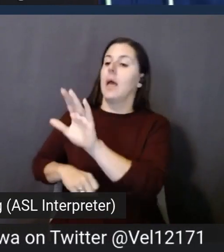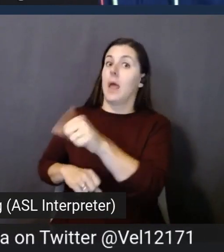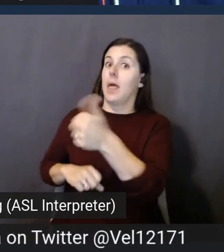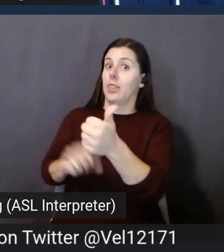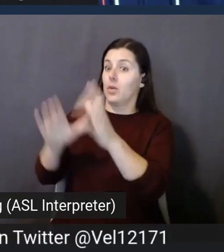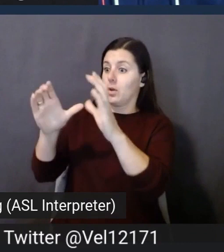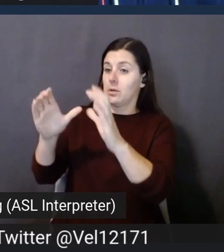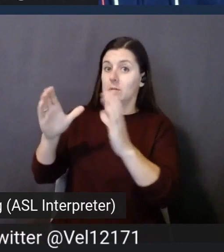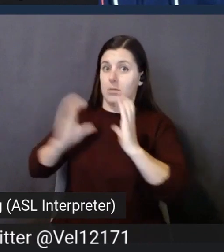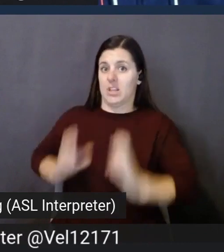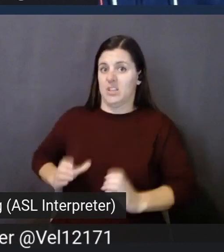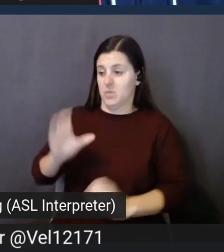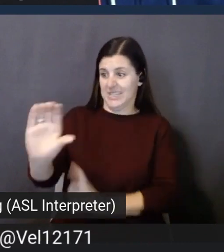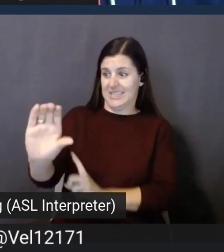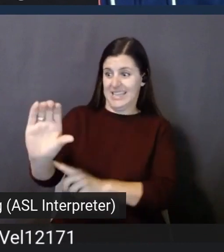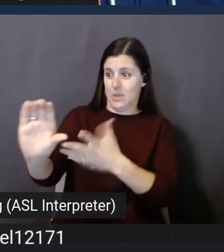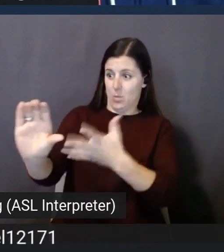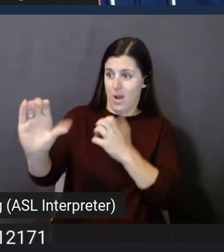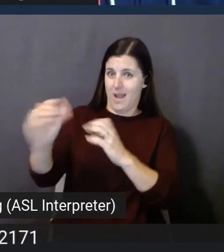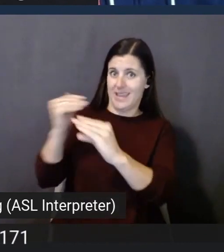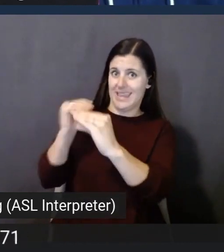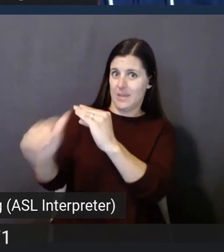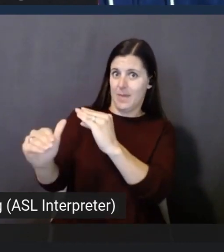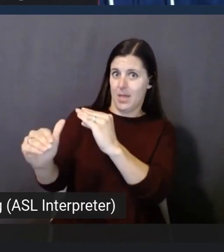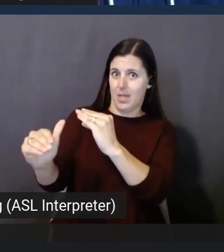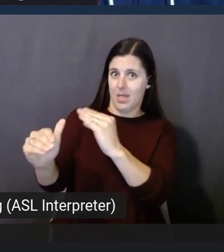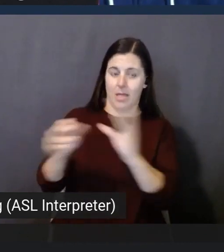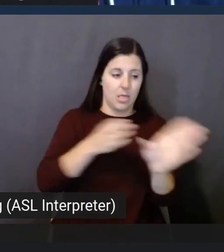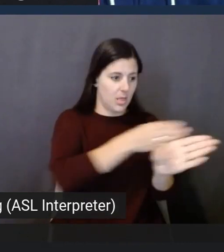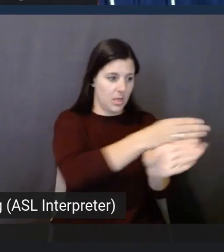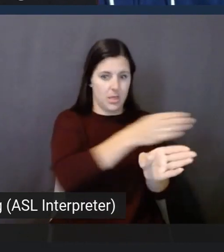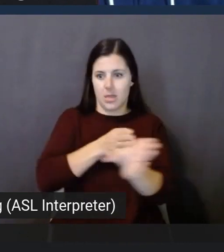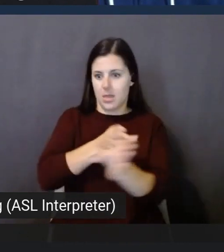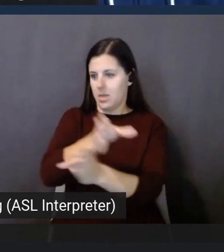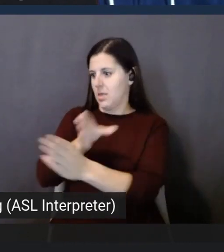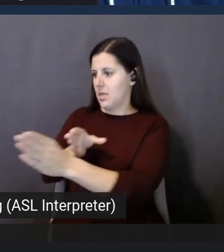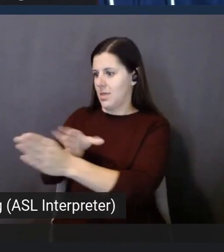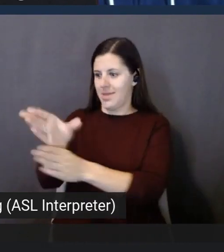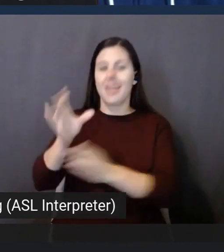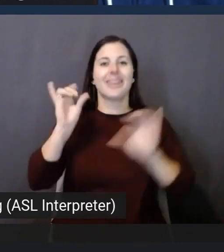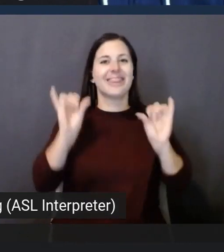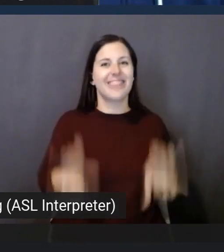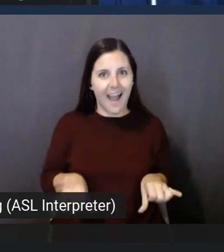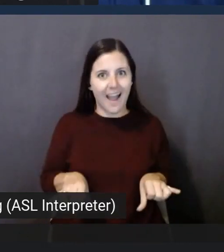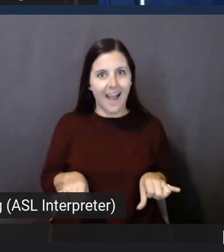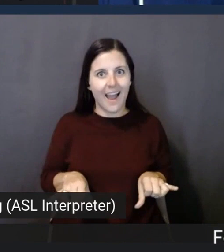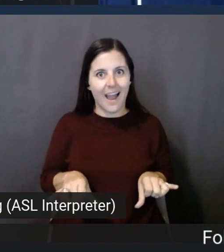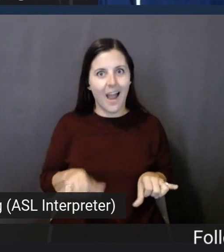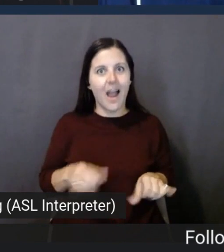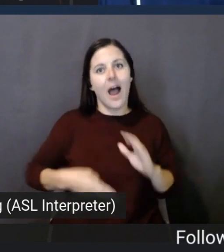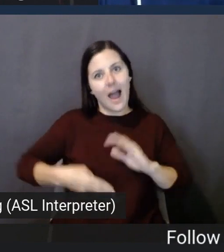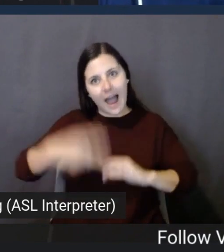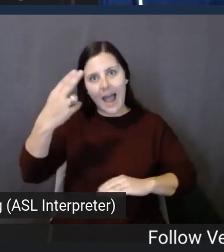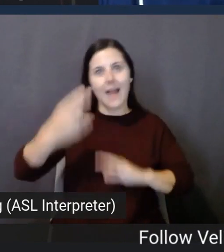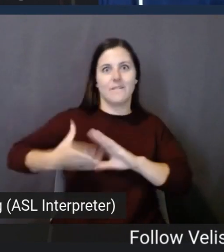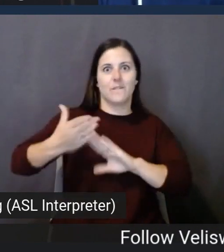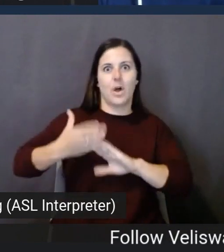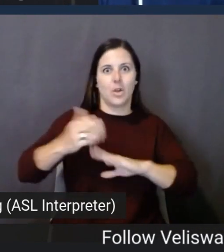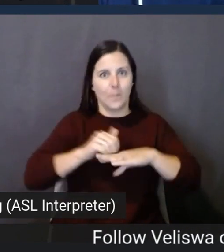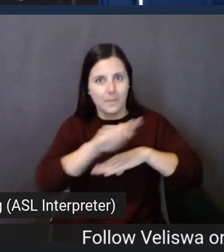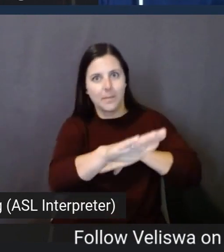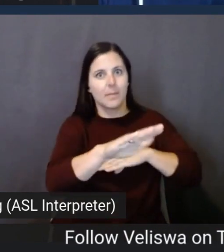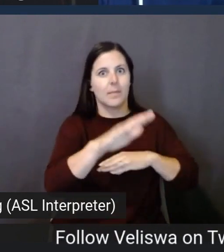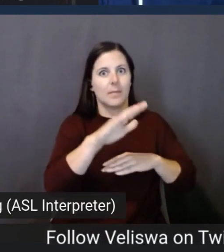emails. That's where we come in. That's where you get high-volume outbound communications working for you. So what Jane,